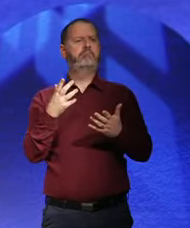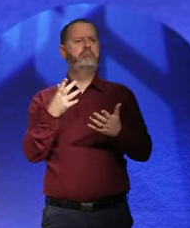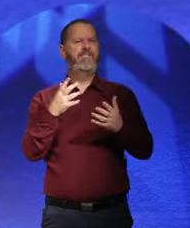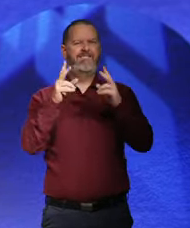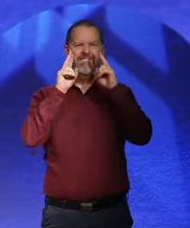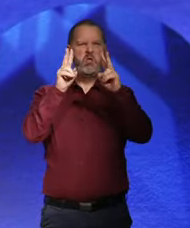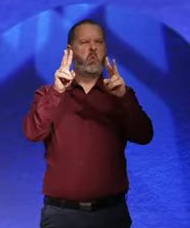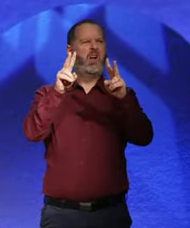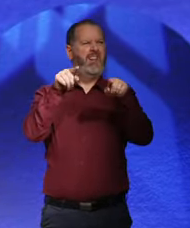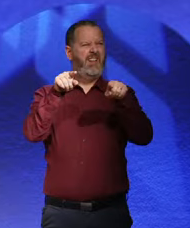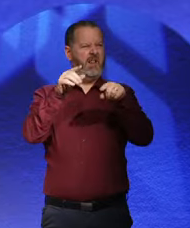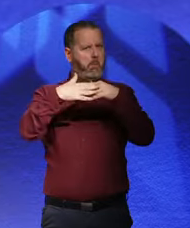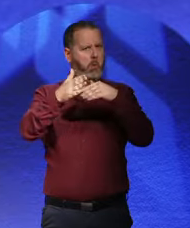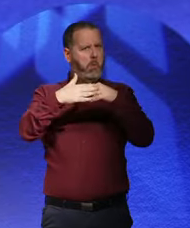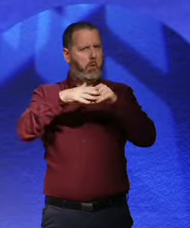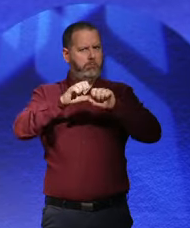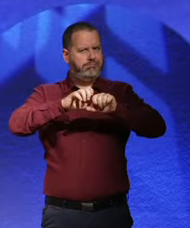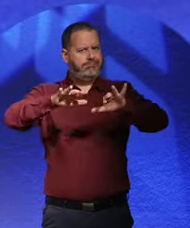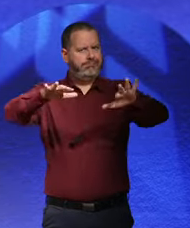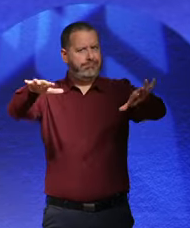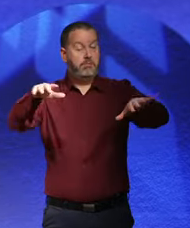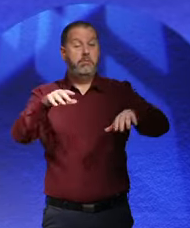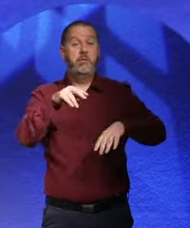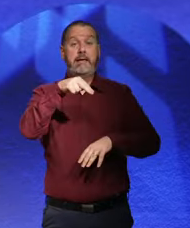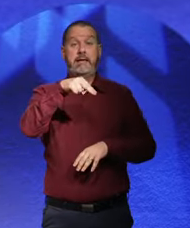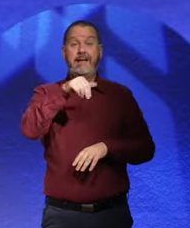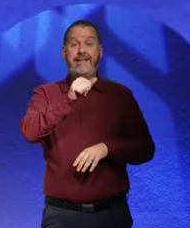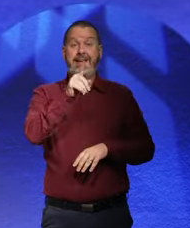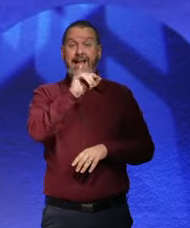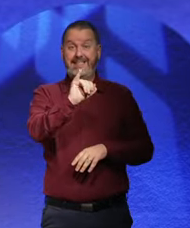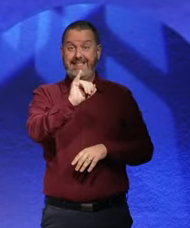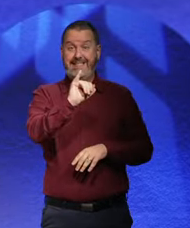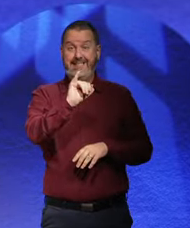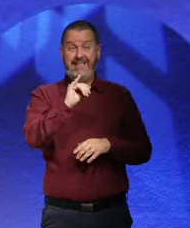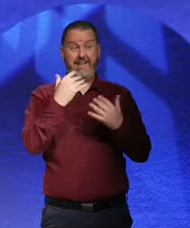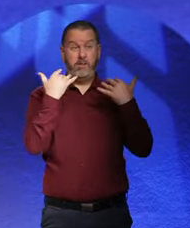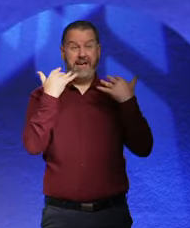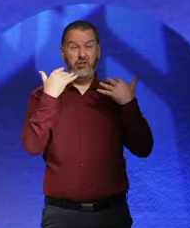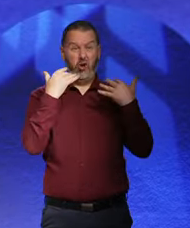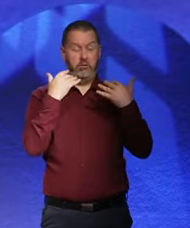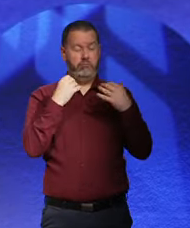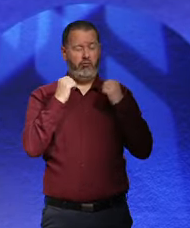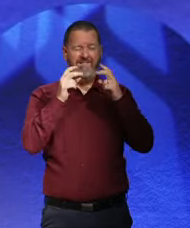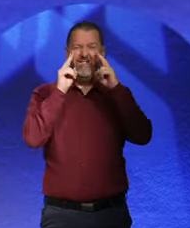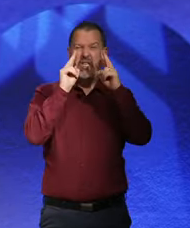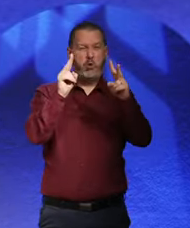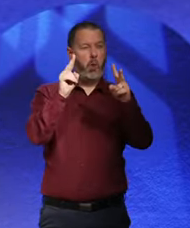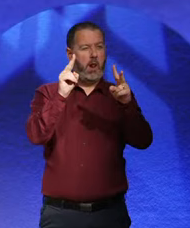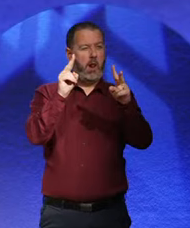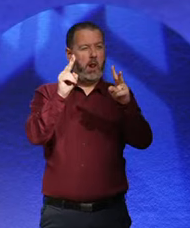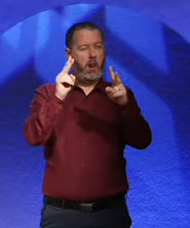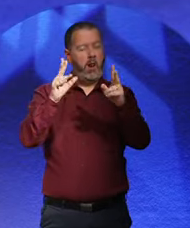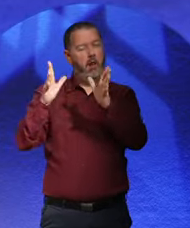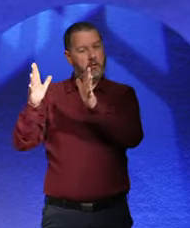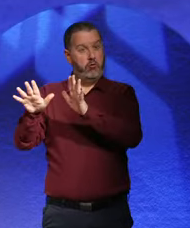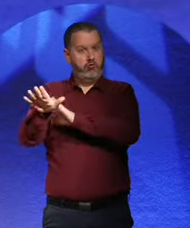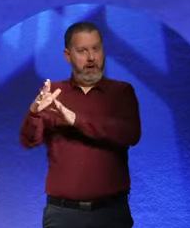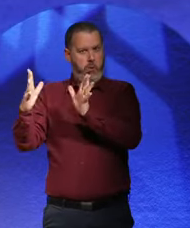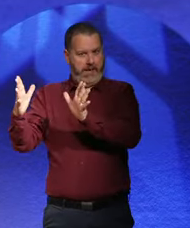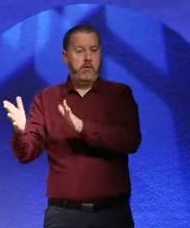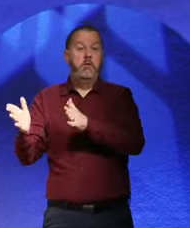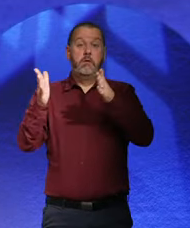that's one thing about Nazi propaganda. It was incredibly visual. And the left had great propaganda. And there's some